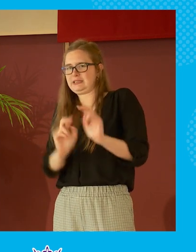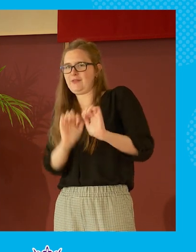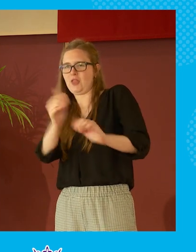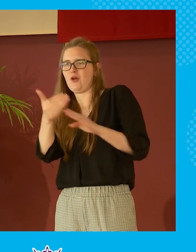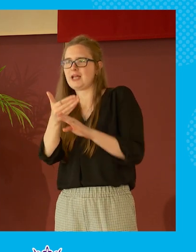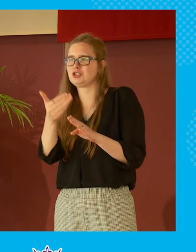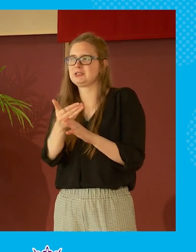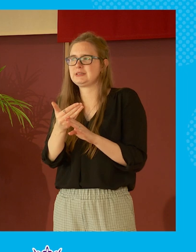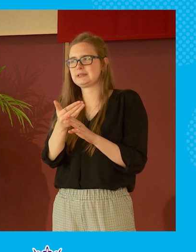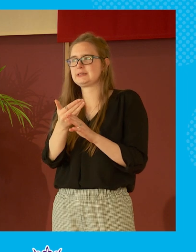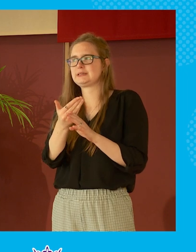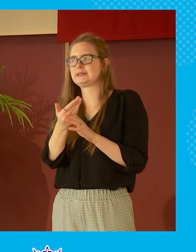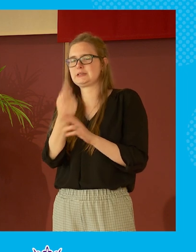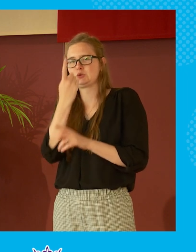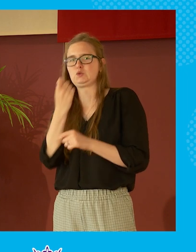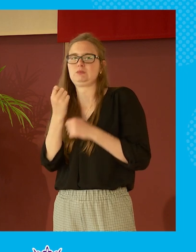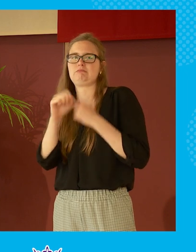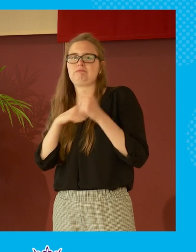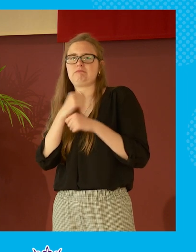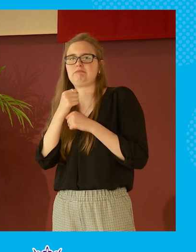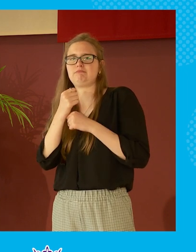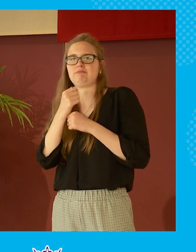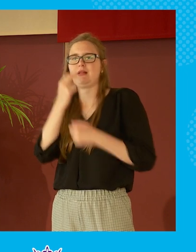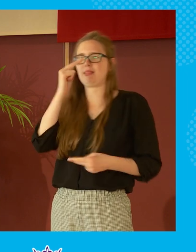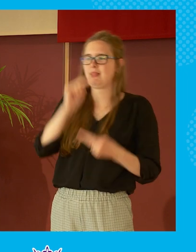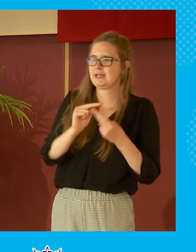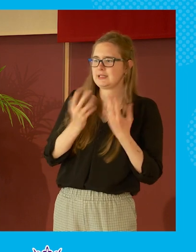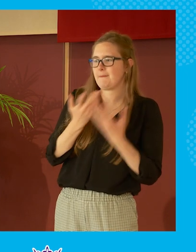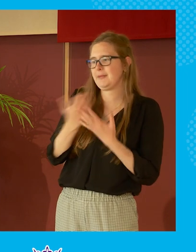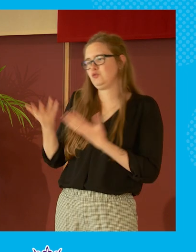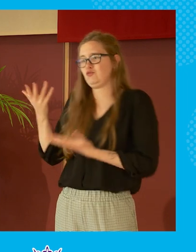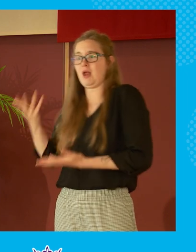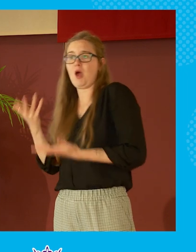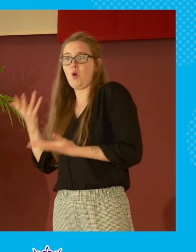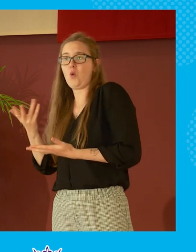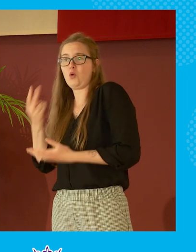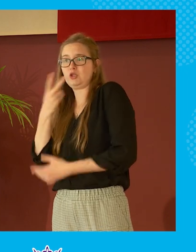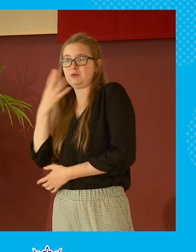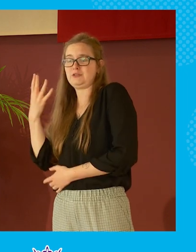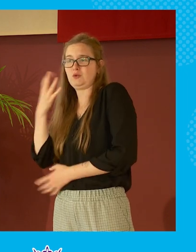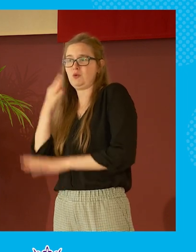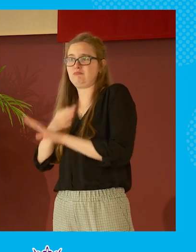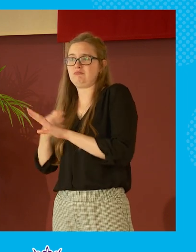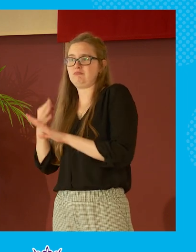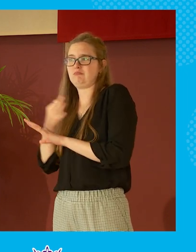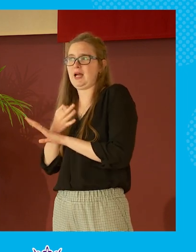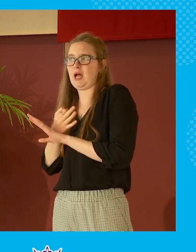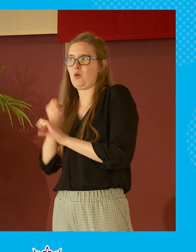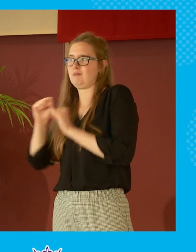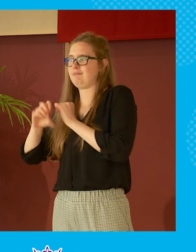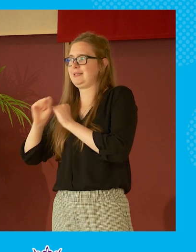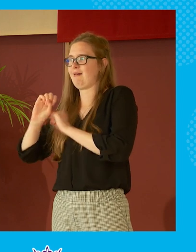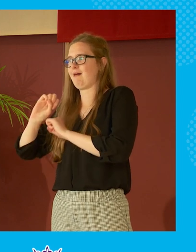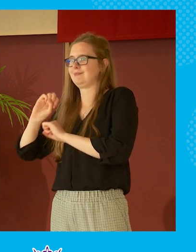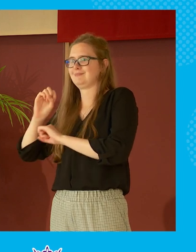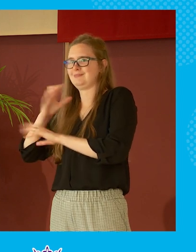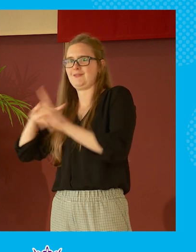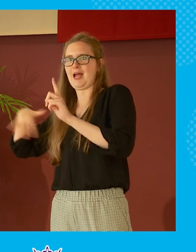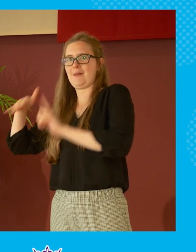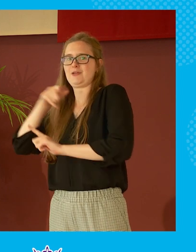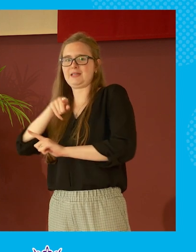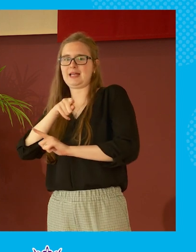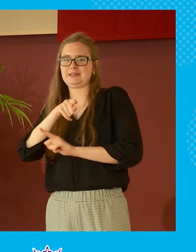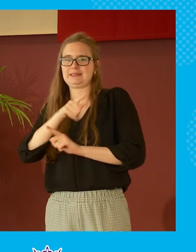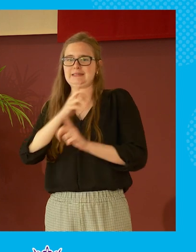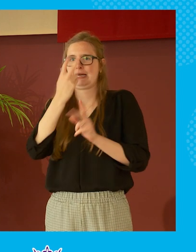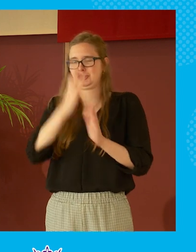actions um was considerably less than it is at the moment in a 24-hour um uh media environment and in a social media